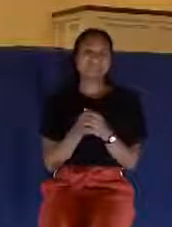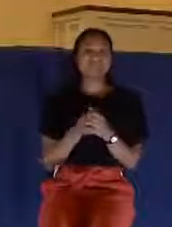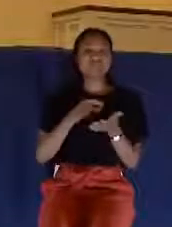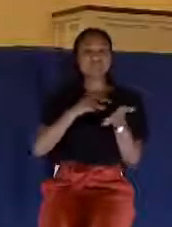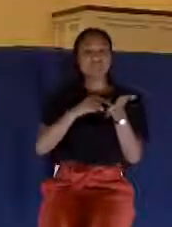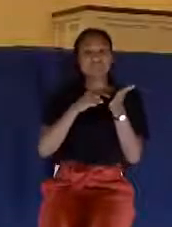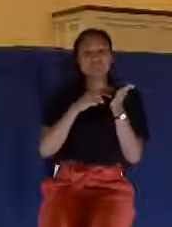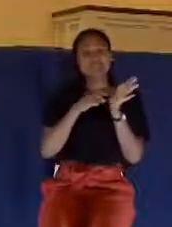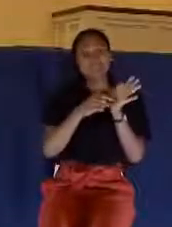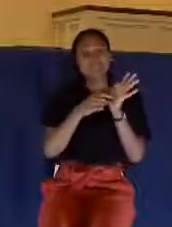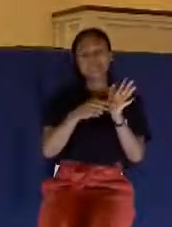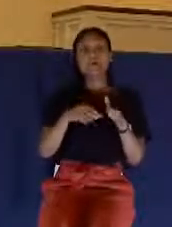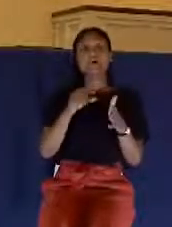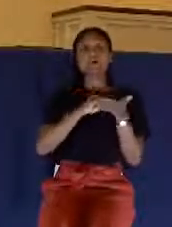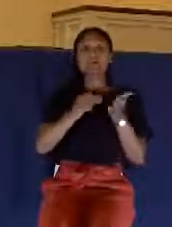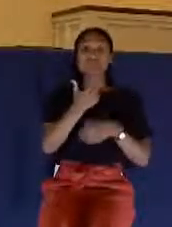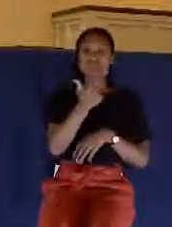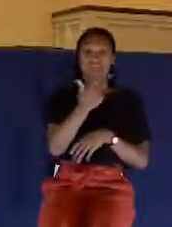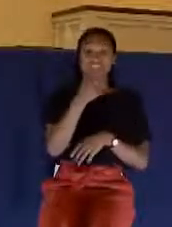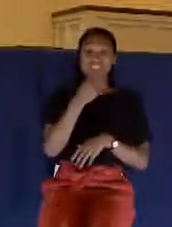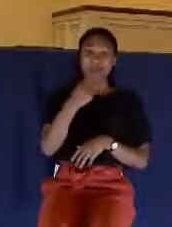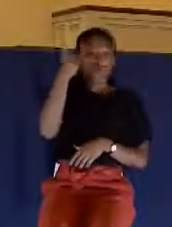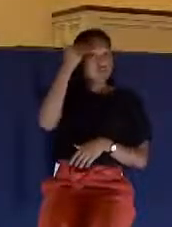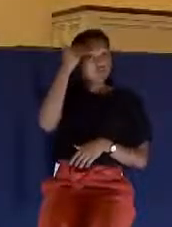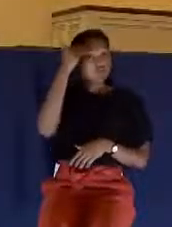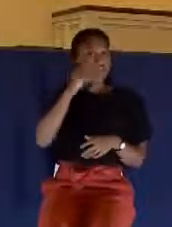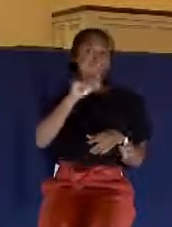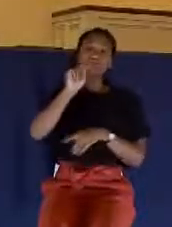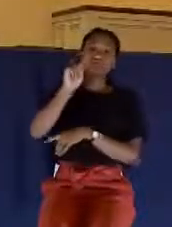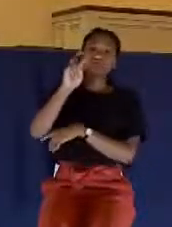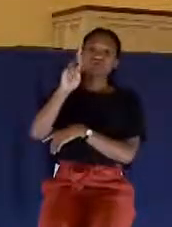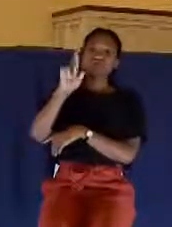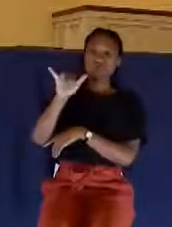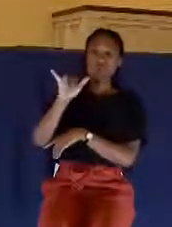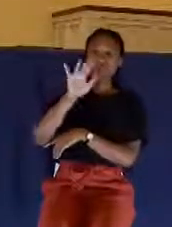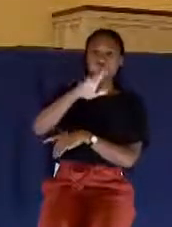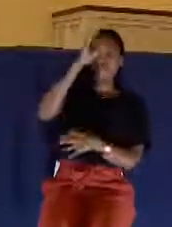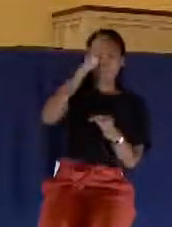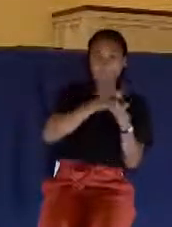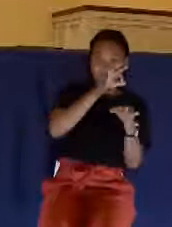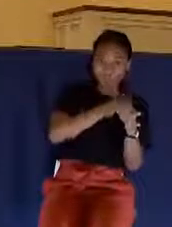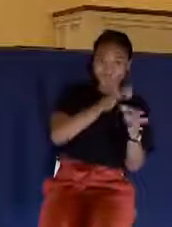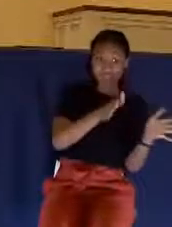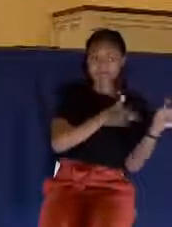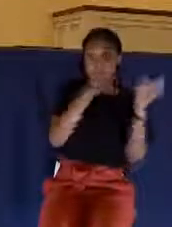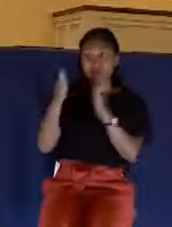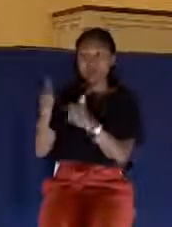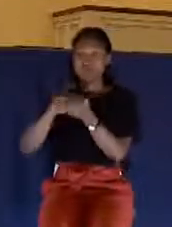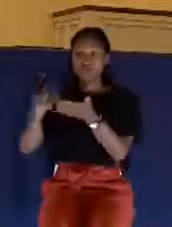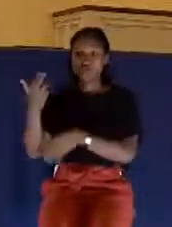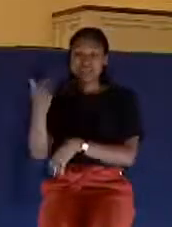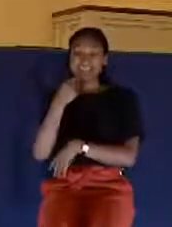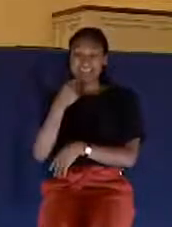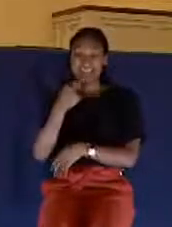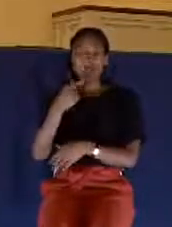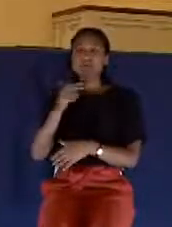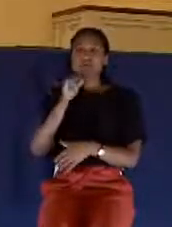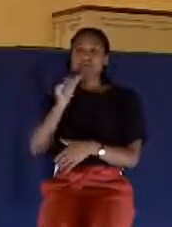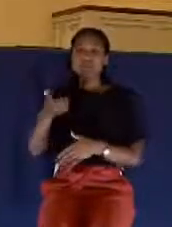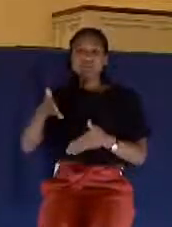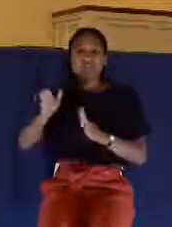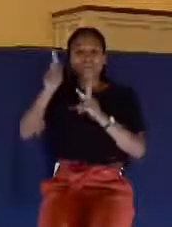we'll look at verse three where it says, knowing this, that the trying of your faith, look at the word trying there. And then in verse 13, let no man say when he is tempted,